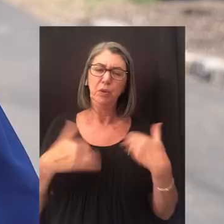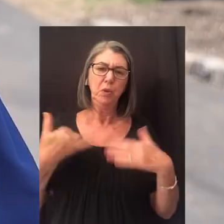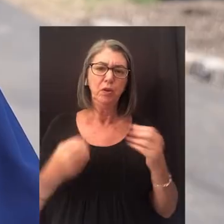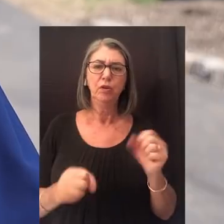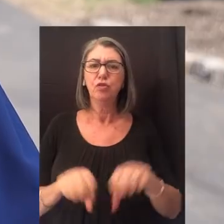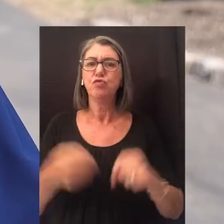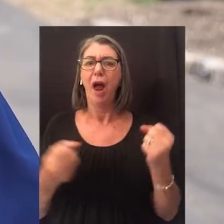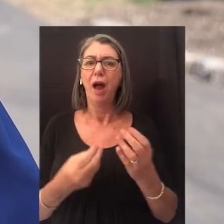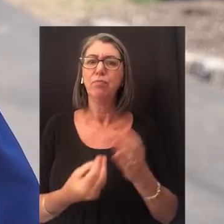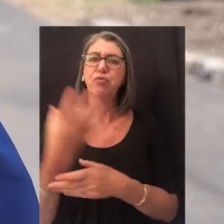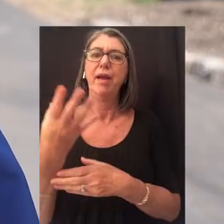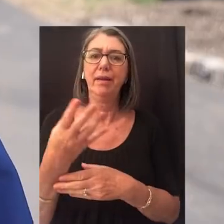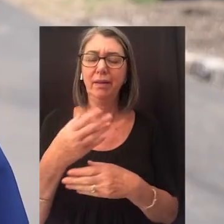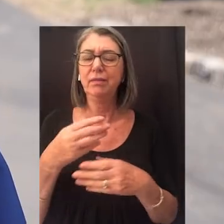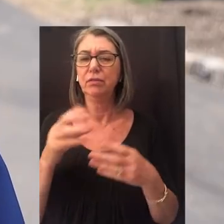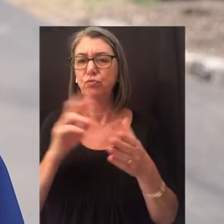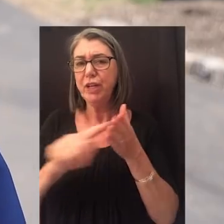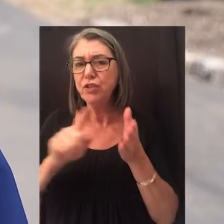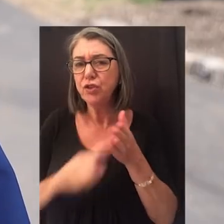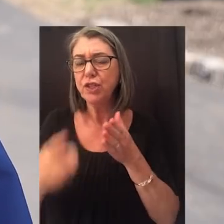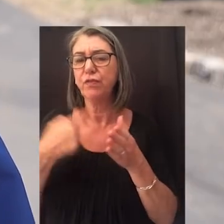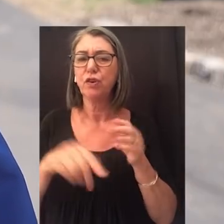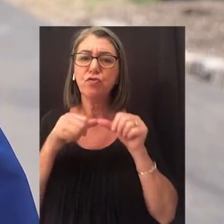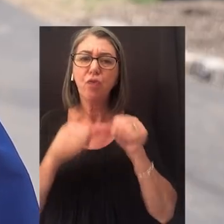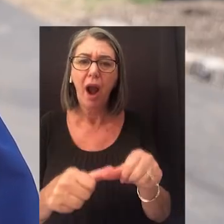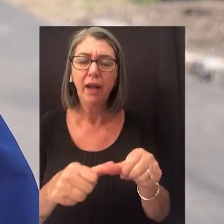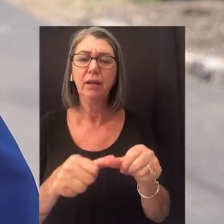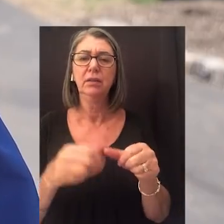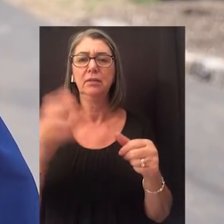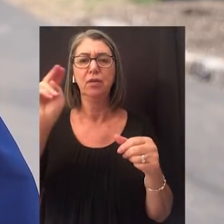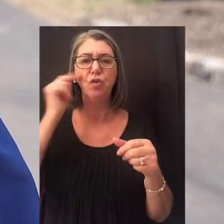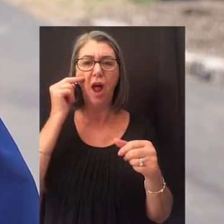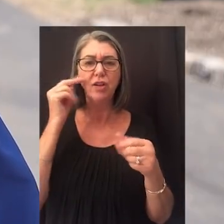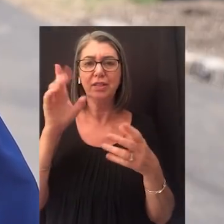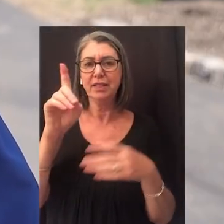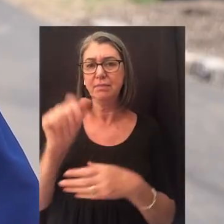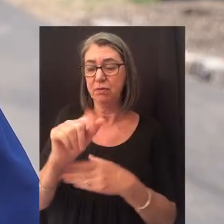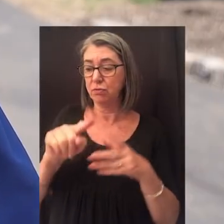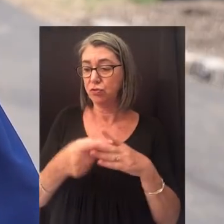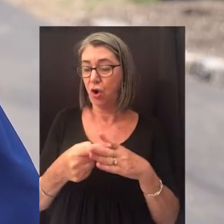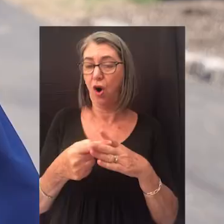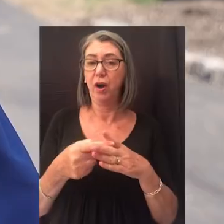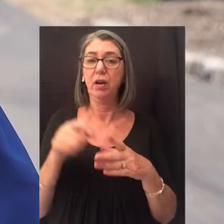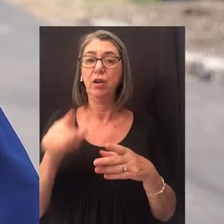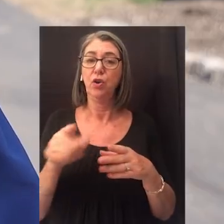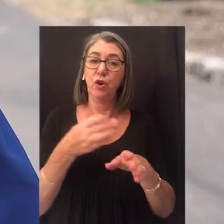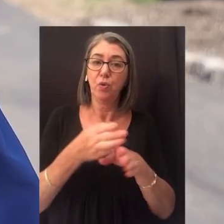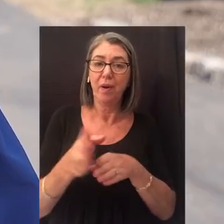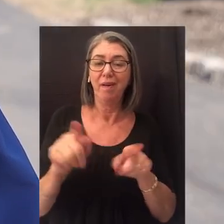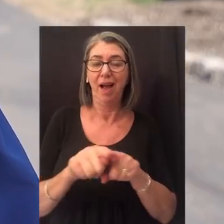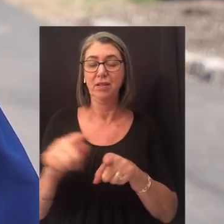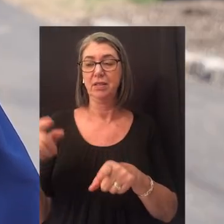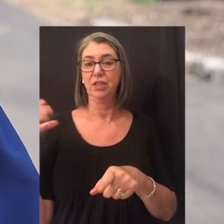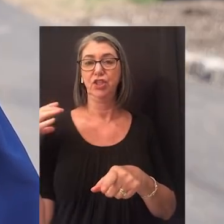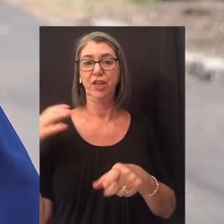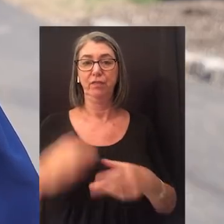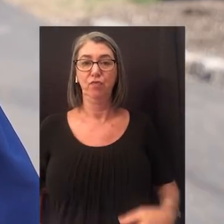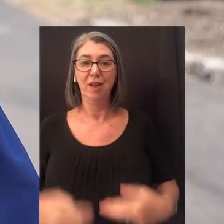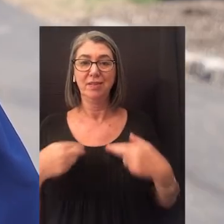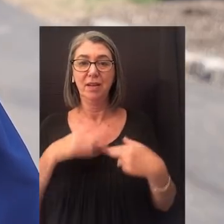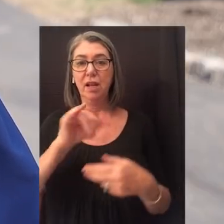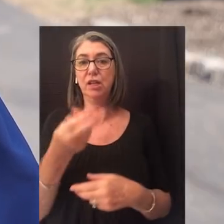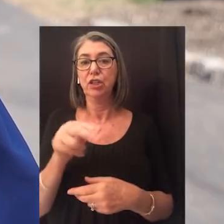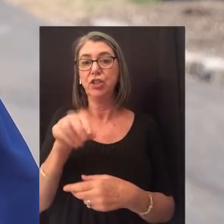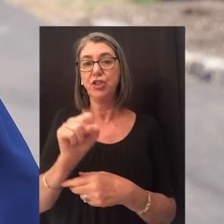leading to cures for chronic neurological disabilities. You began your medical career as the chief resident in neurology at Johns